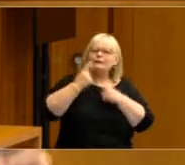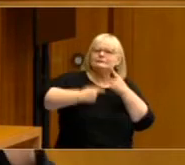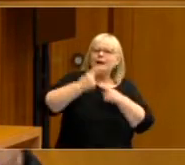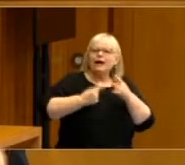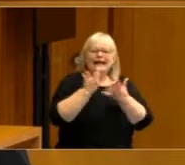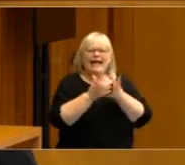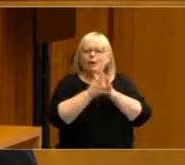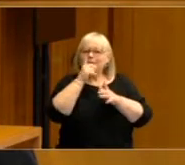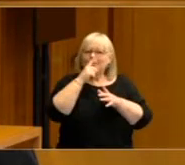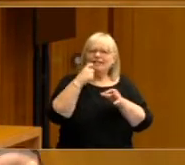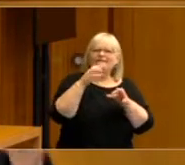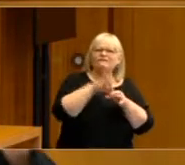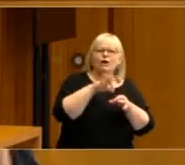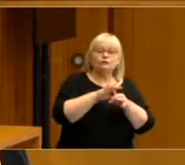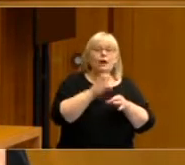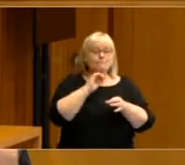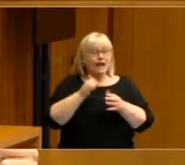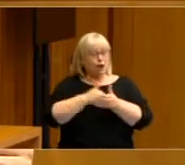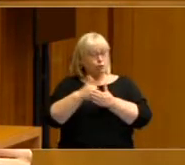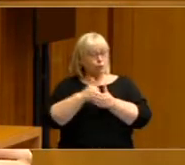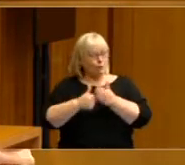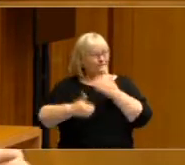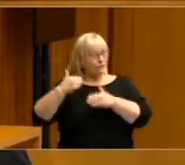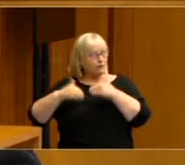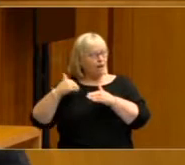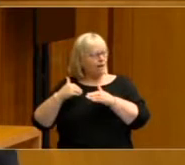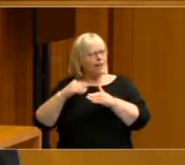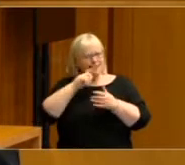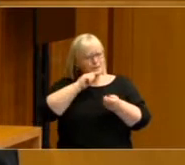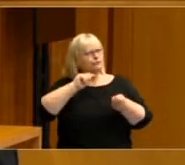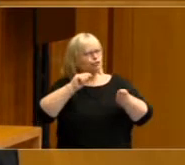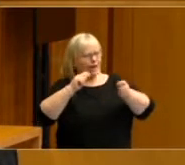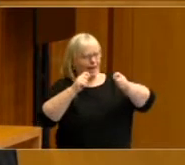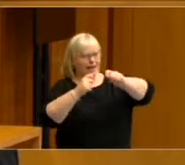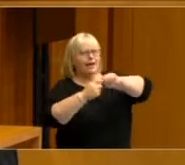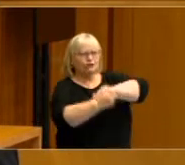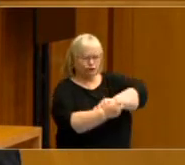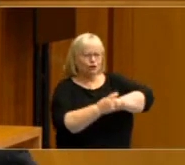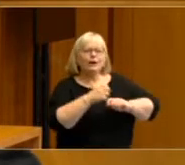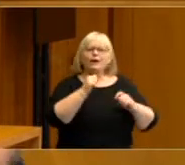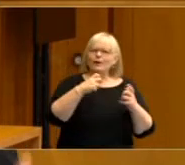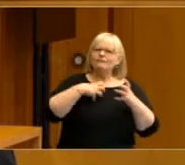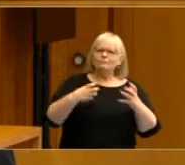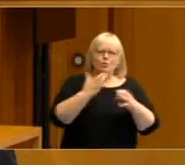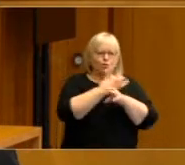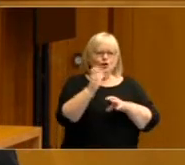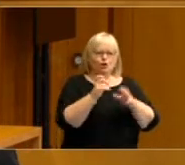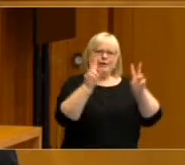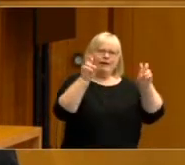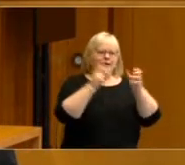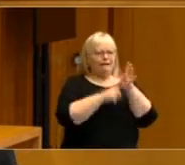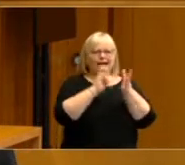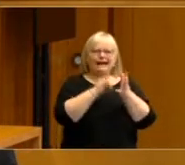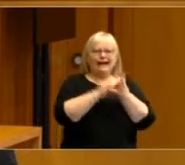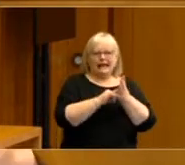some of the traditional patterns are eroding over time, while new class divisions, in particular based